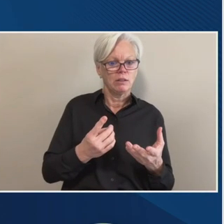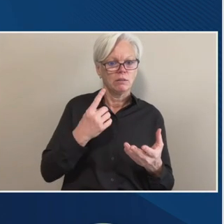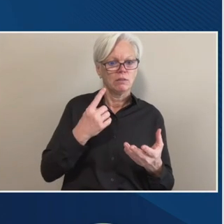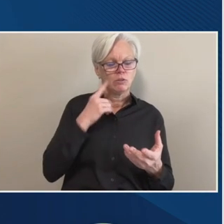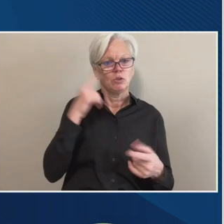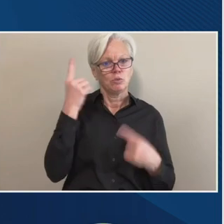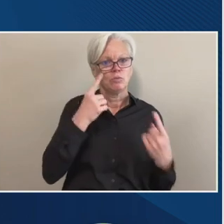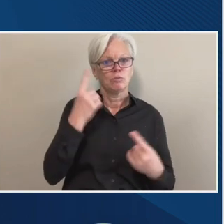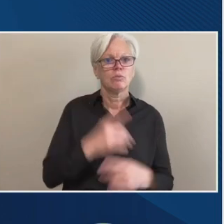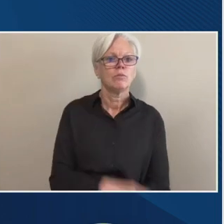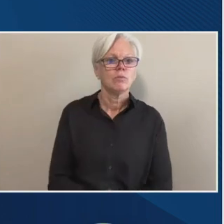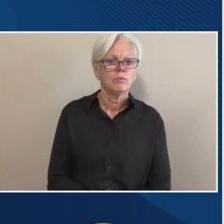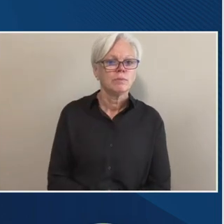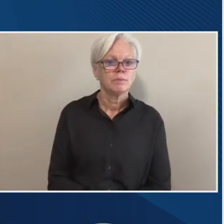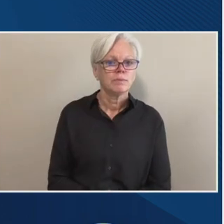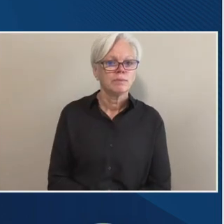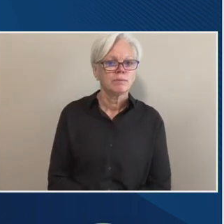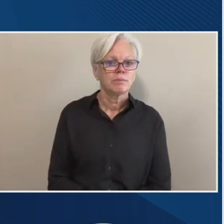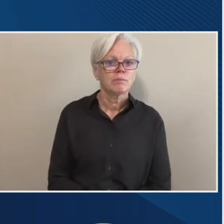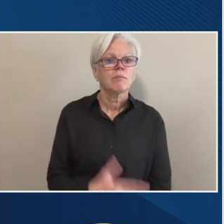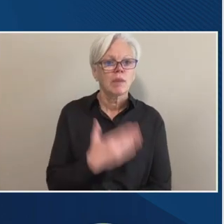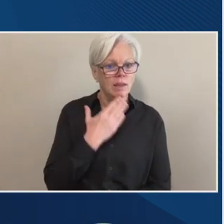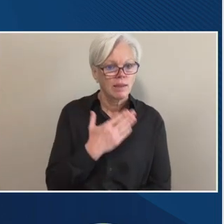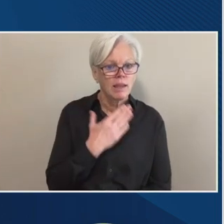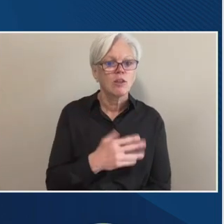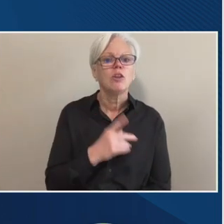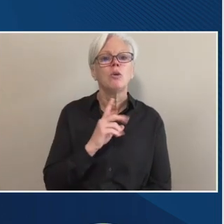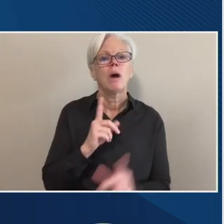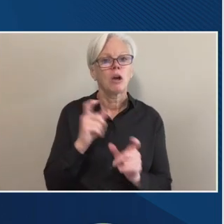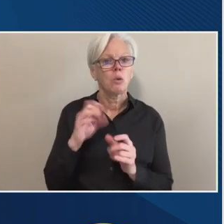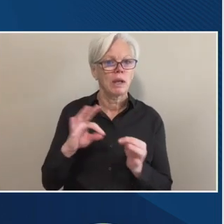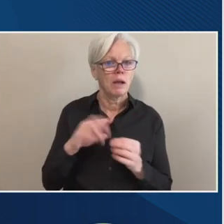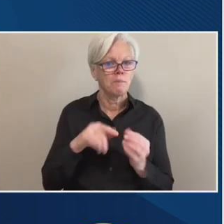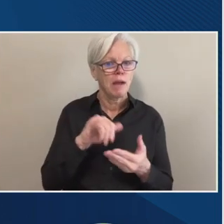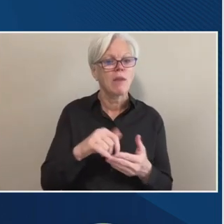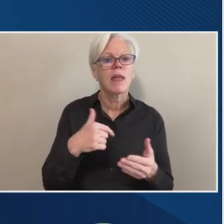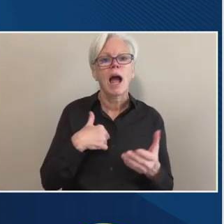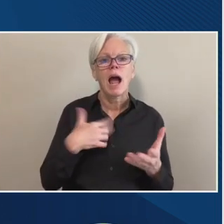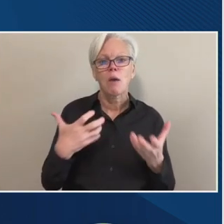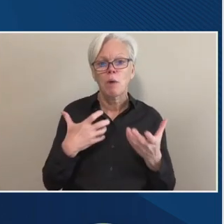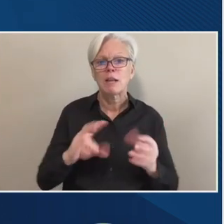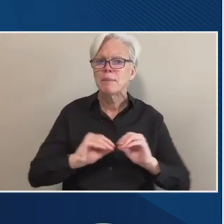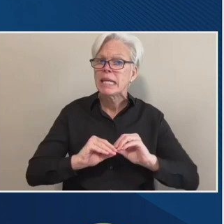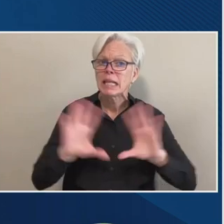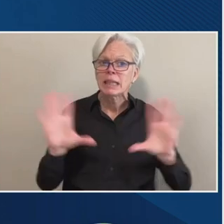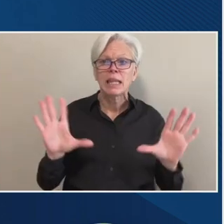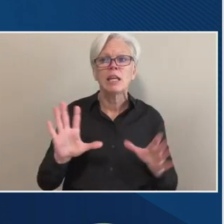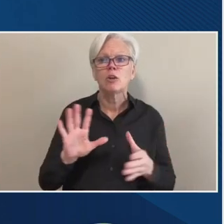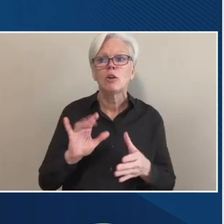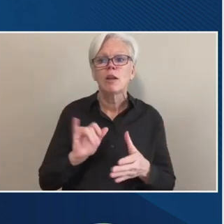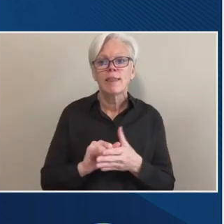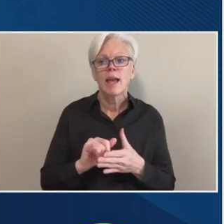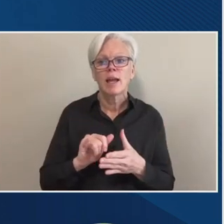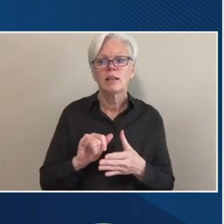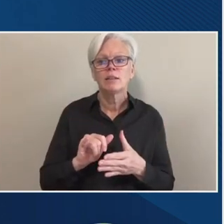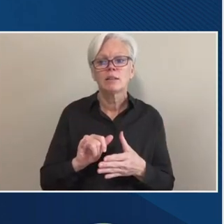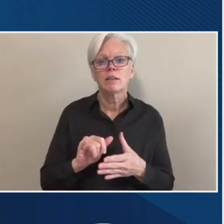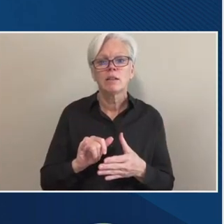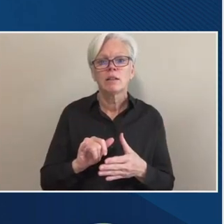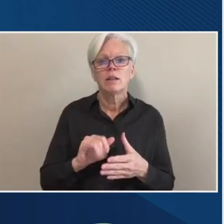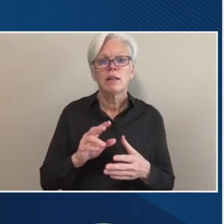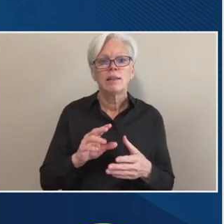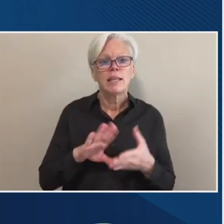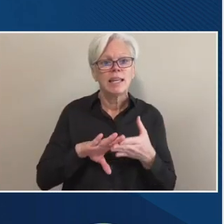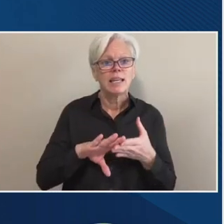Thanks, Barmak. And a quick comment about that. I want to be very clear that the exemption is